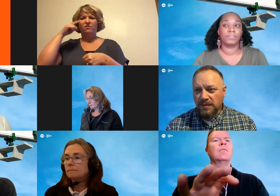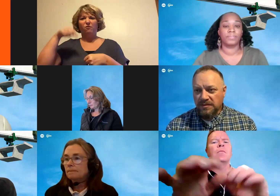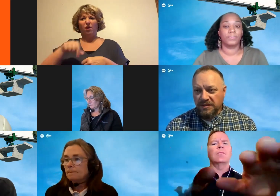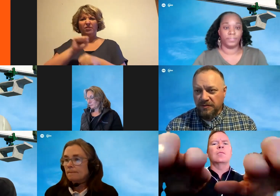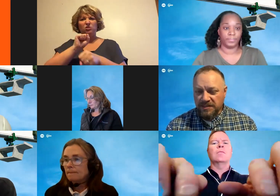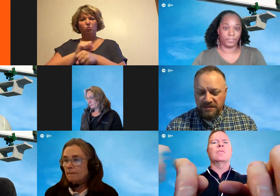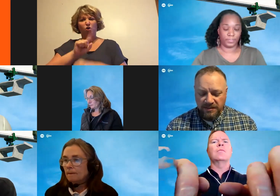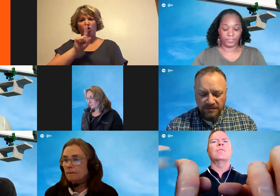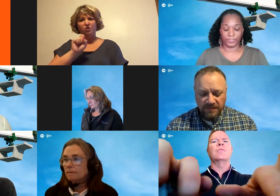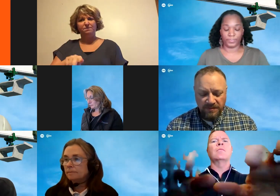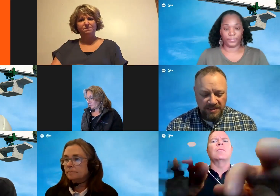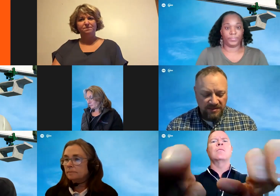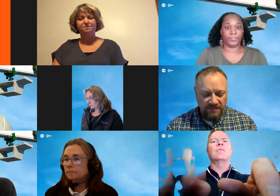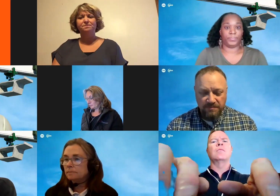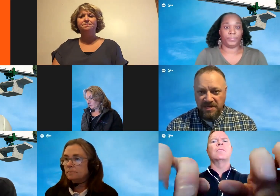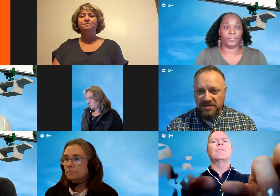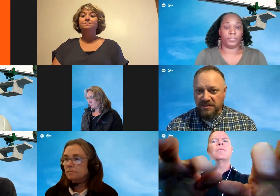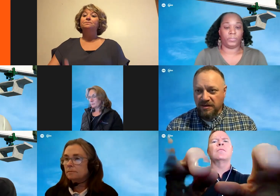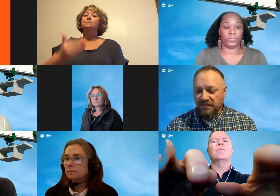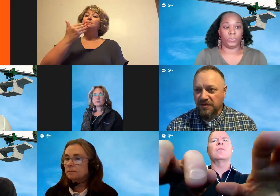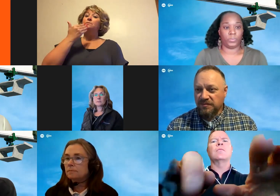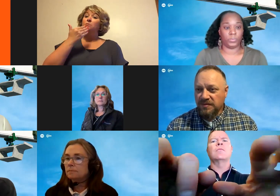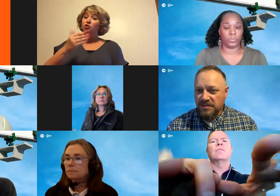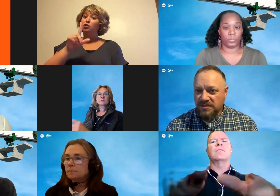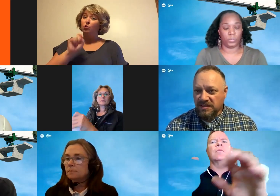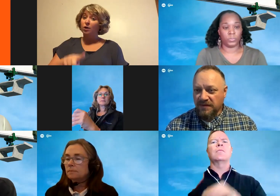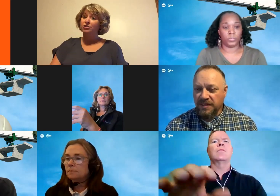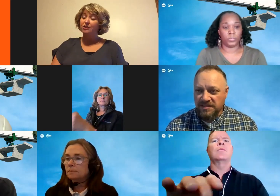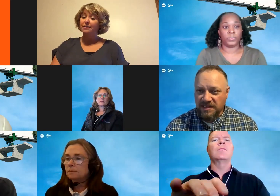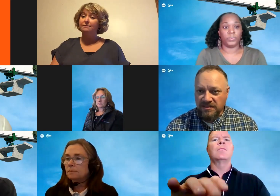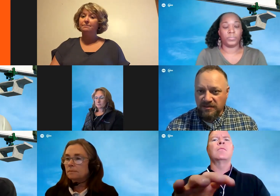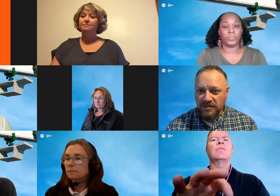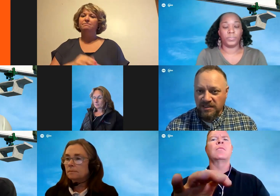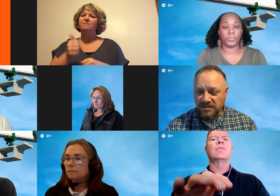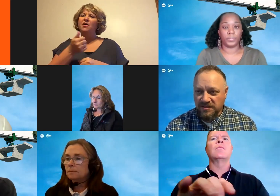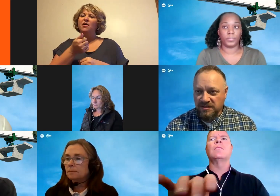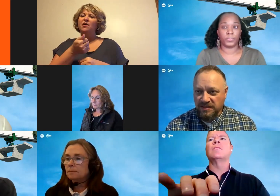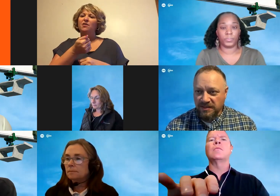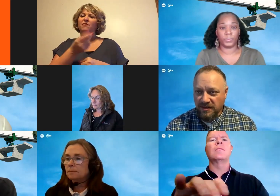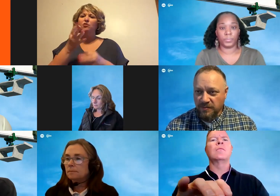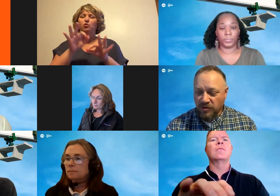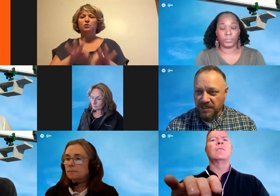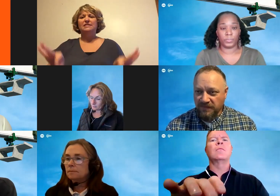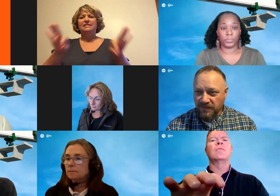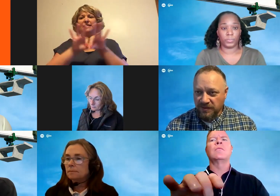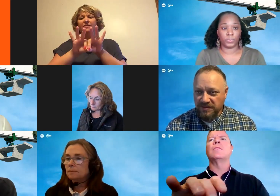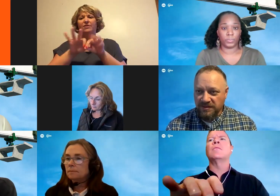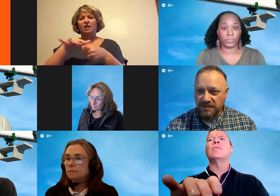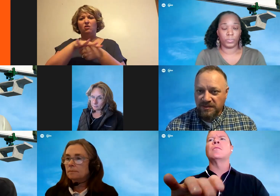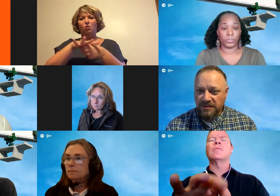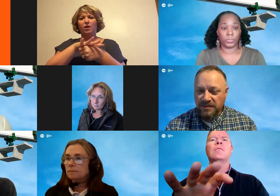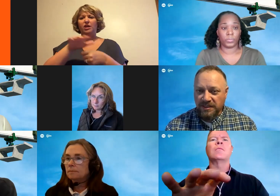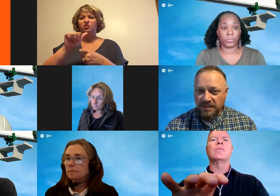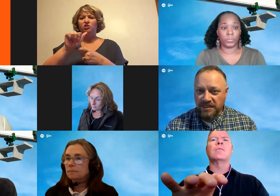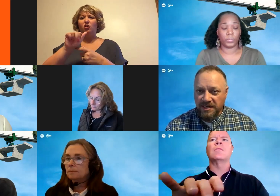That's a good question. As Kevin mentioned, there are a few significant staging locations, Ardmore being the first,